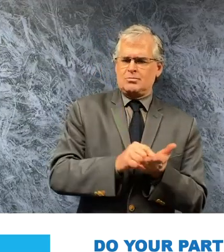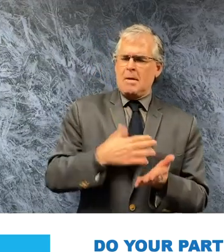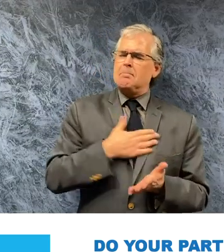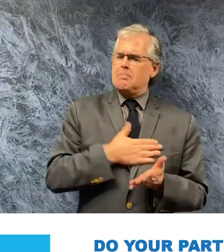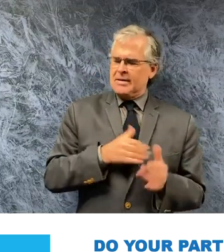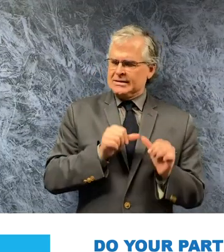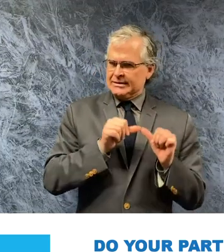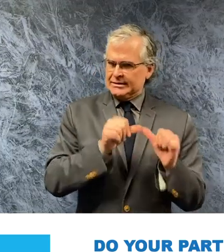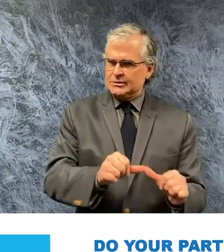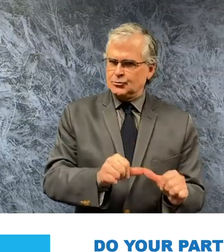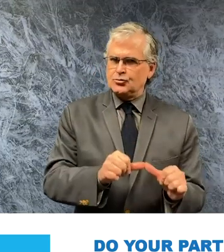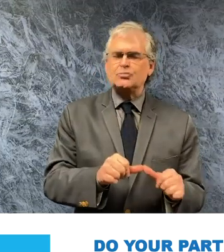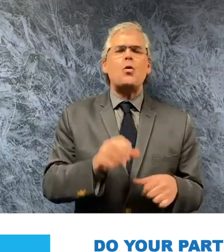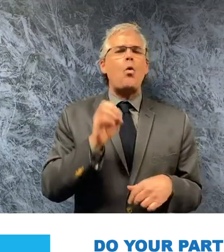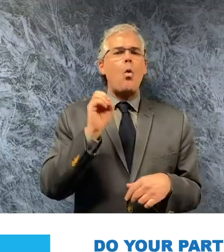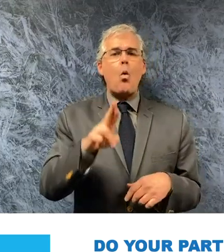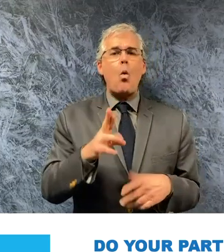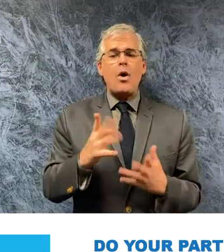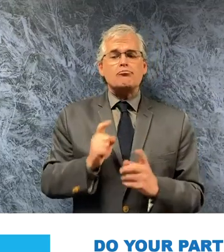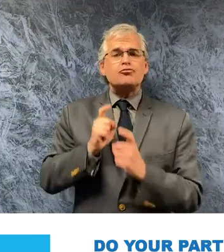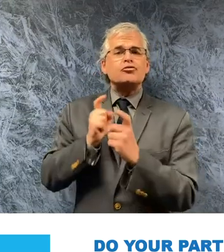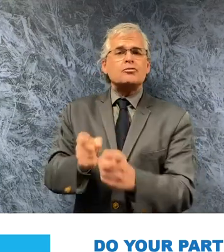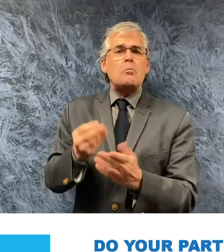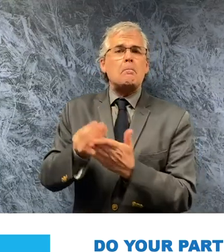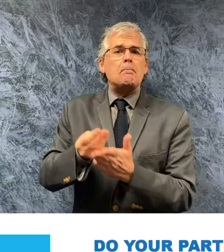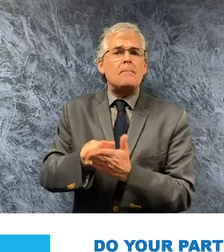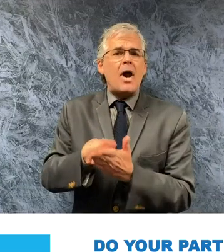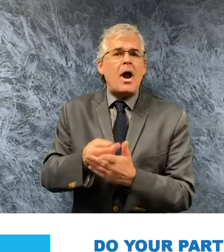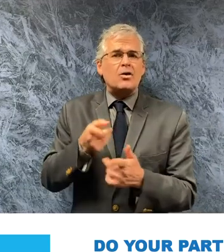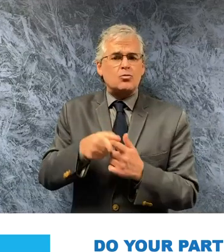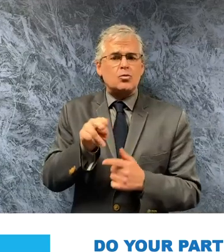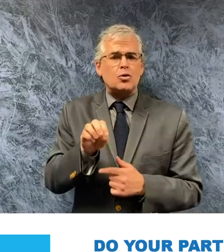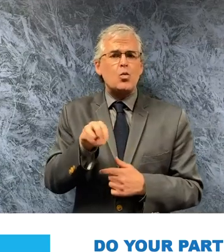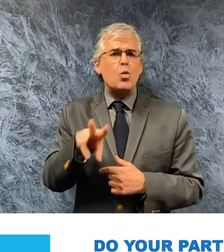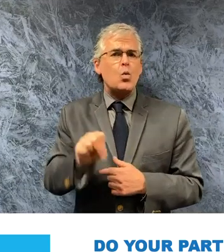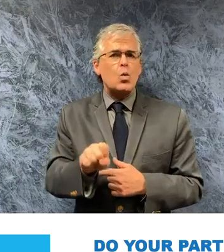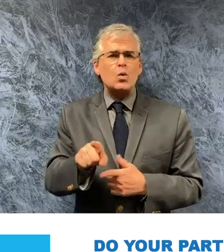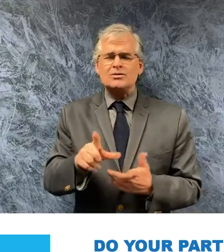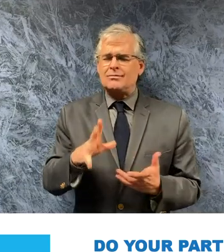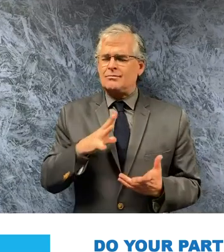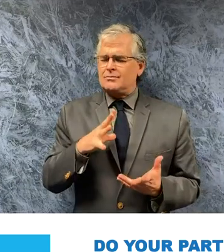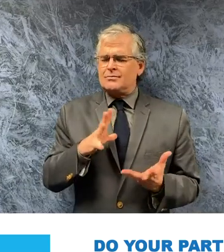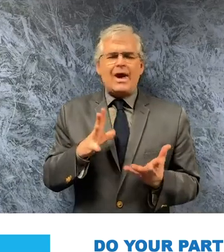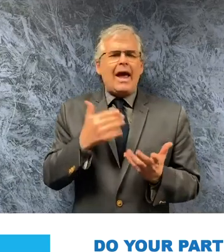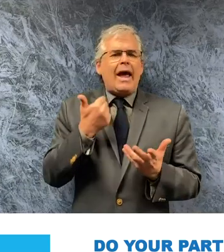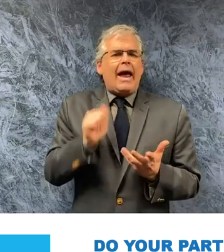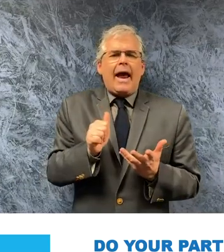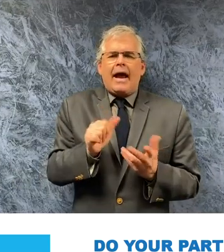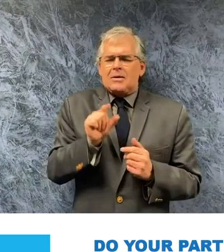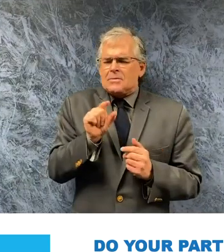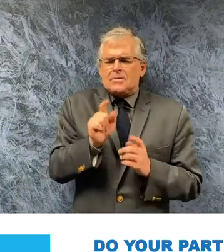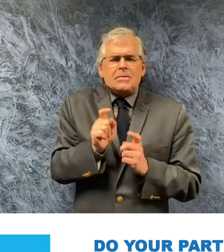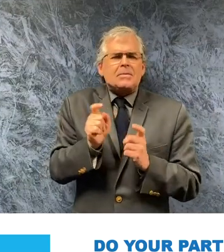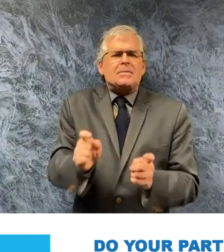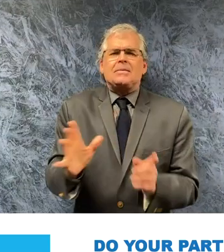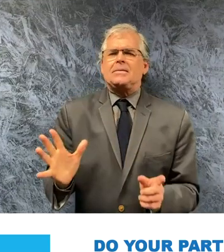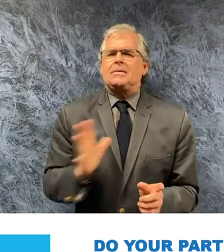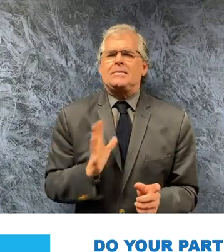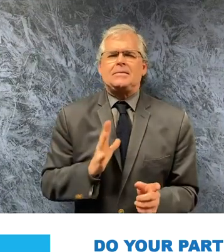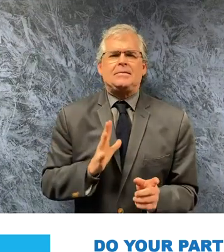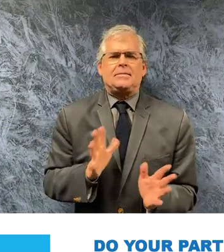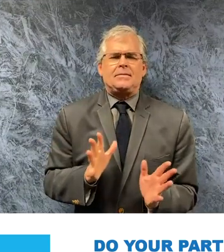organization or nevada news outlet any small contribution is helpful to these outlets you deserve transparency